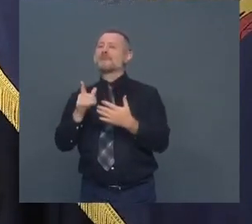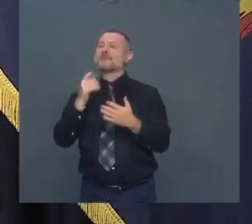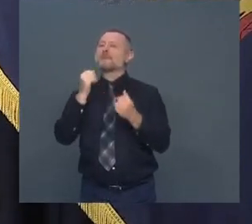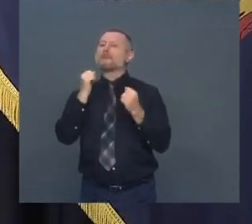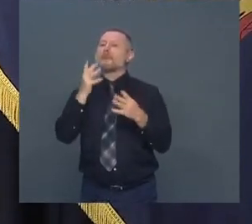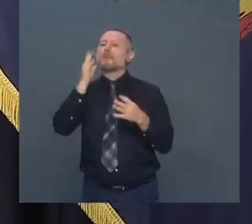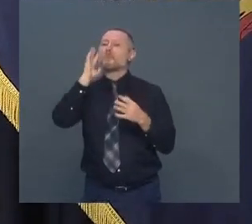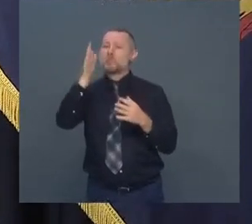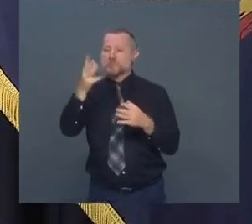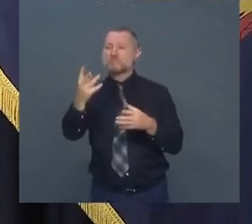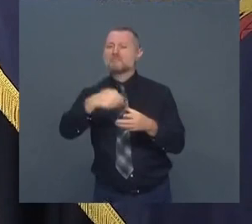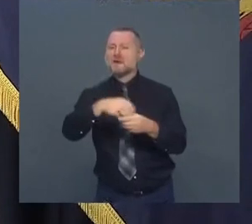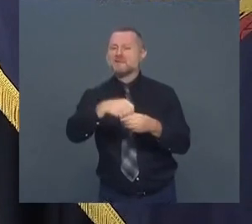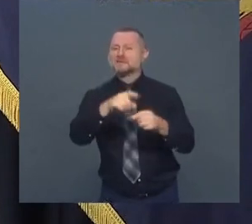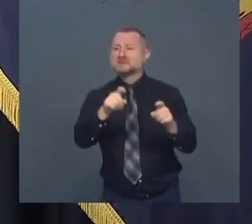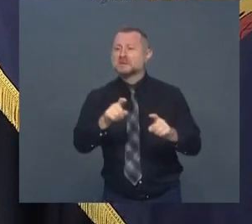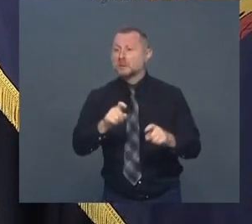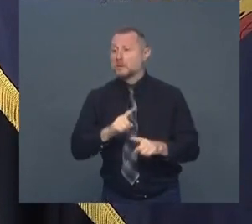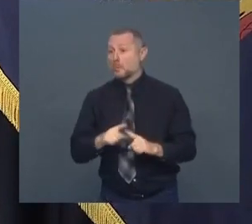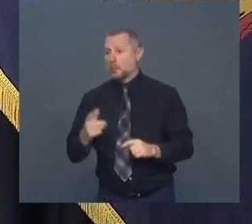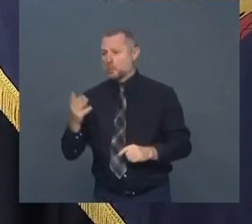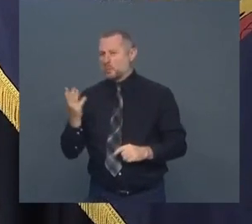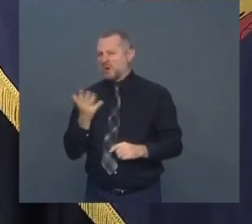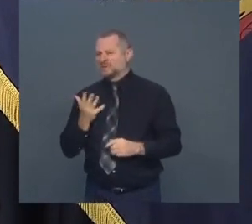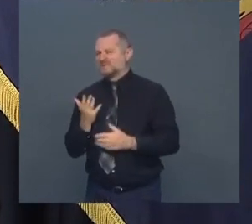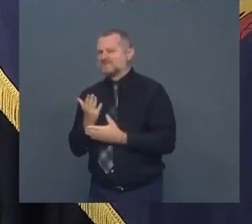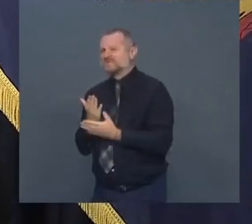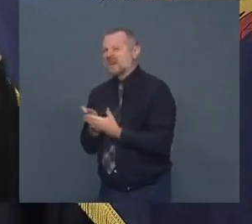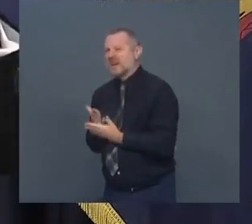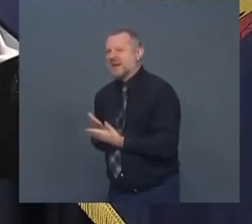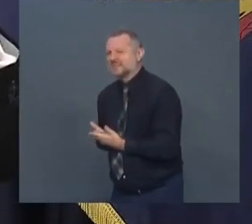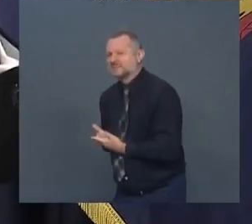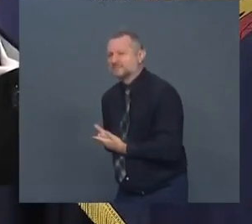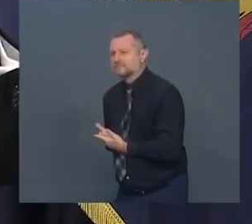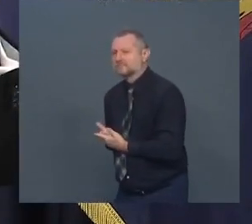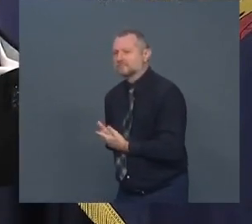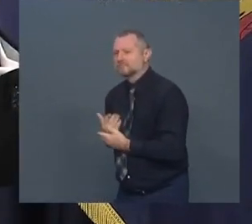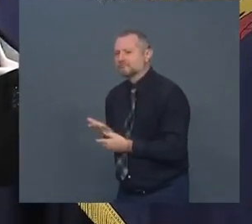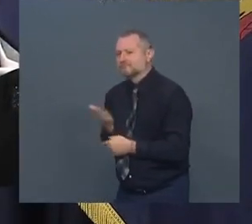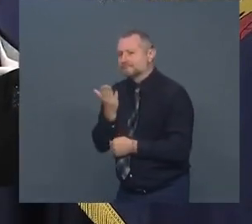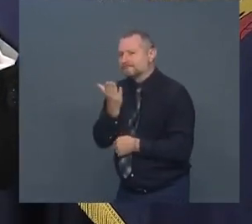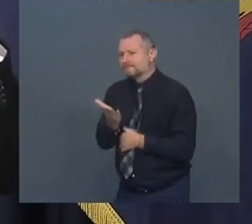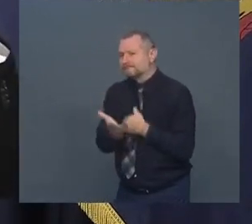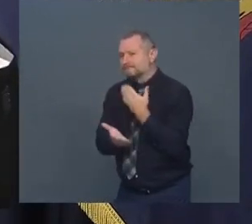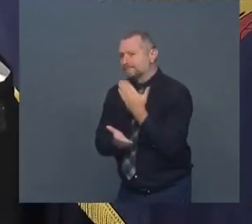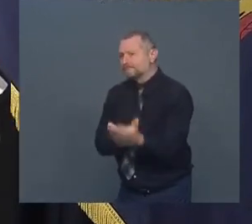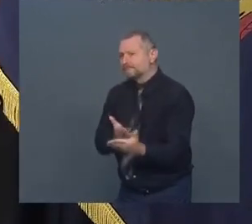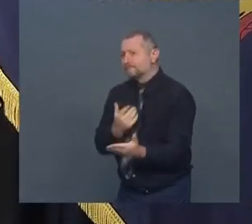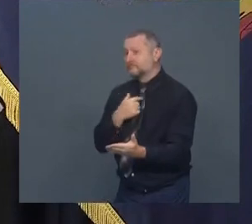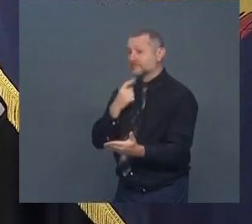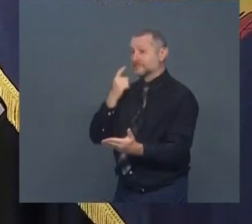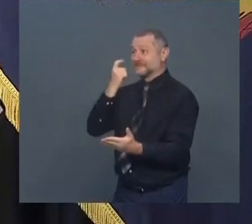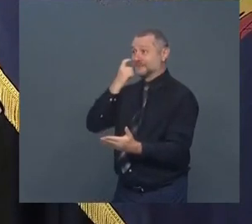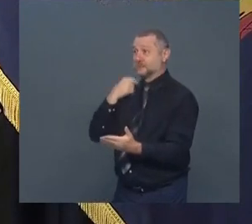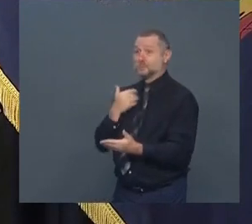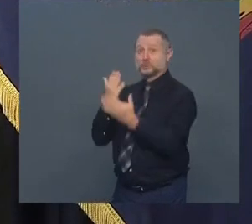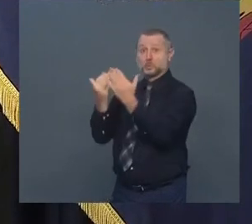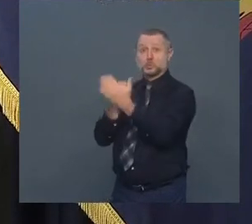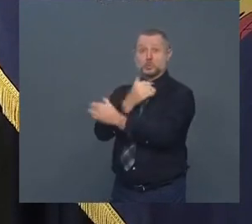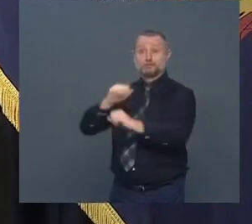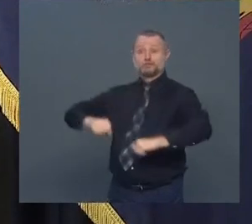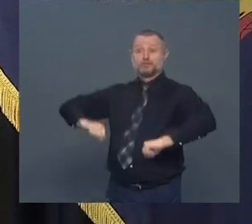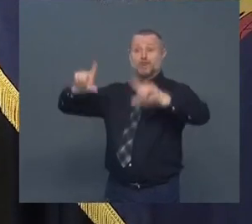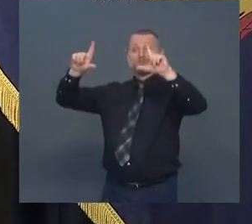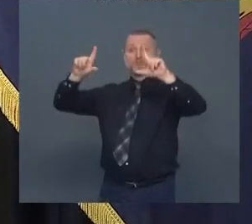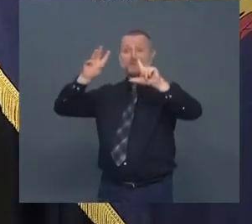so what do the facts turn out to be oh I just went to the website no schools are doing it